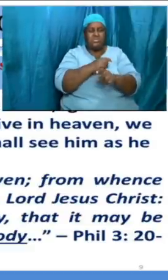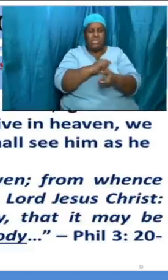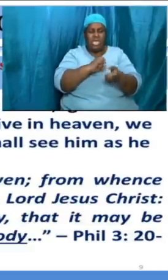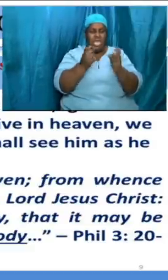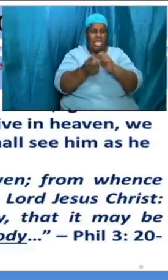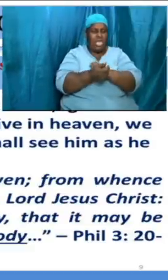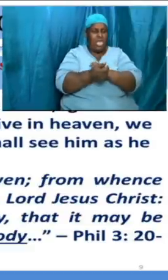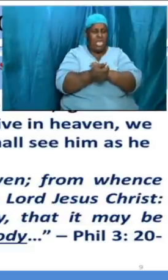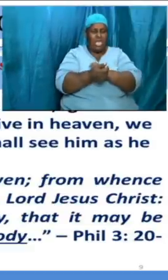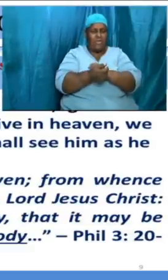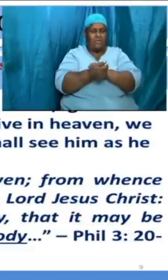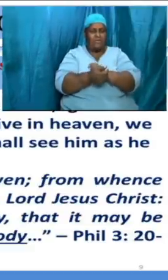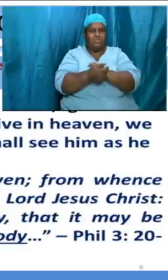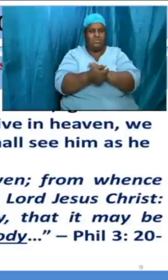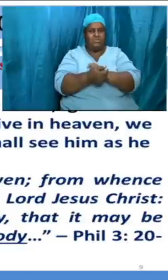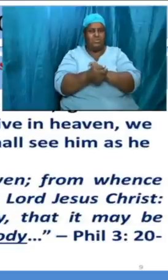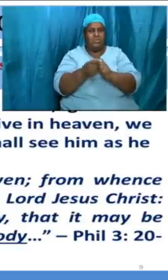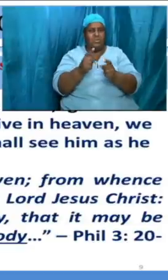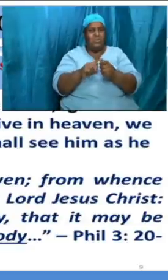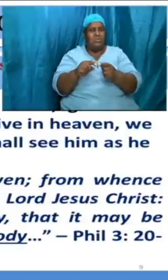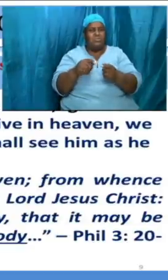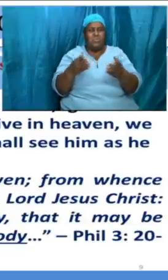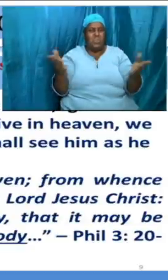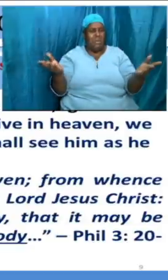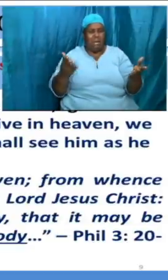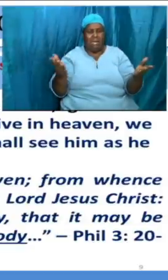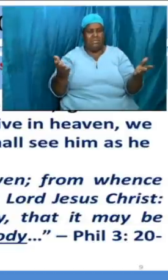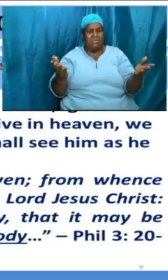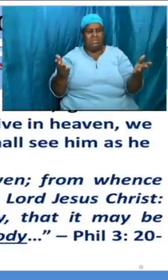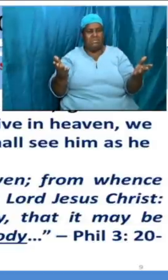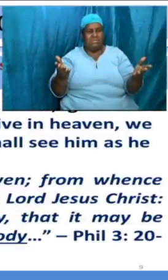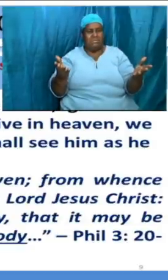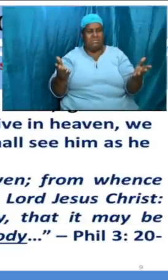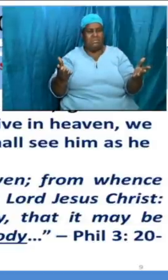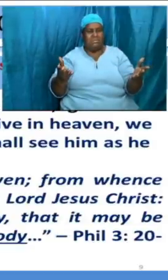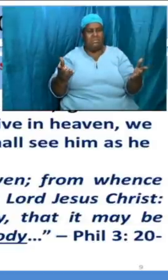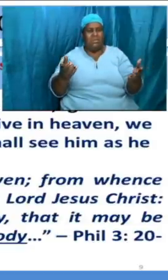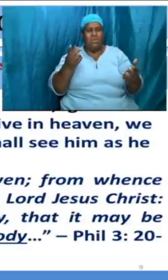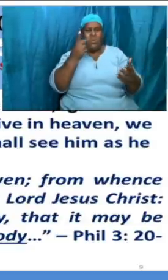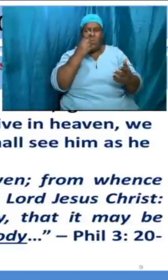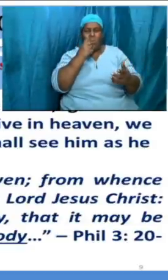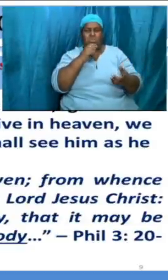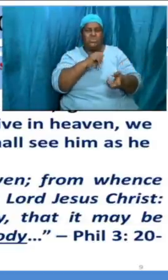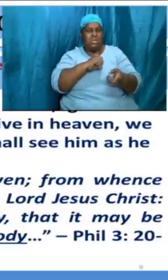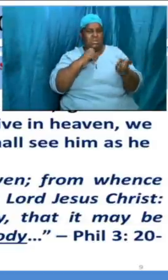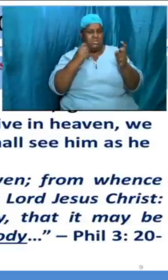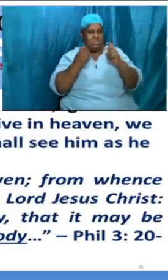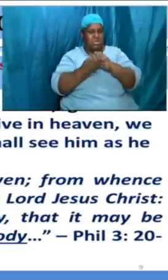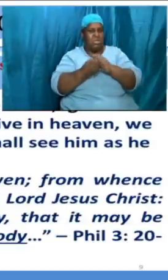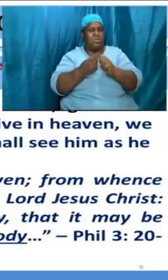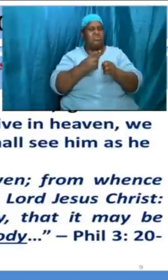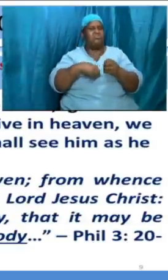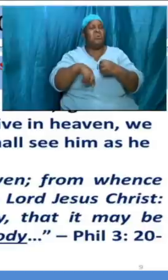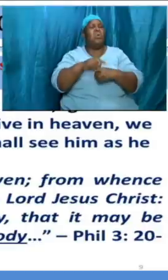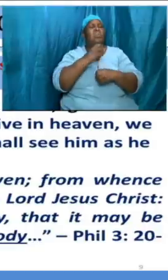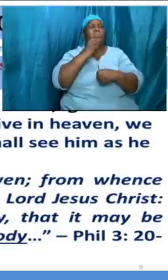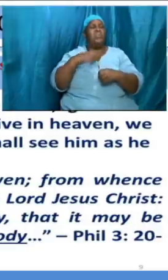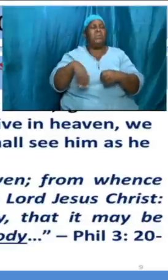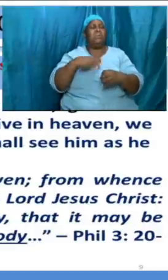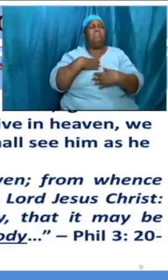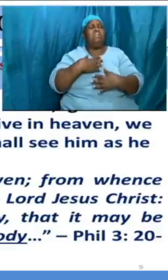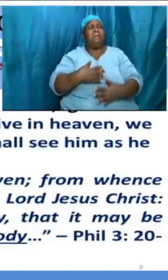changed verse 21 here of philippians chapter 3 tells us who shall change our vile body